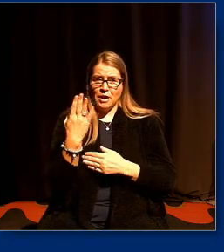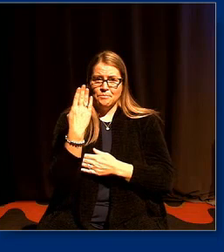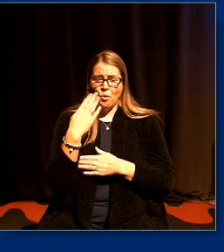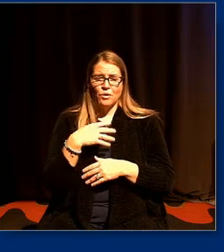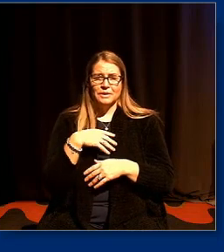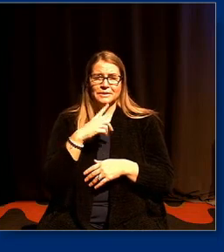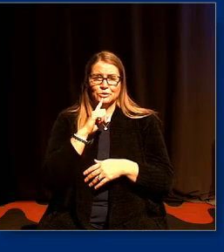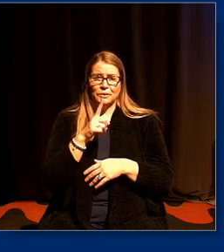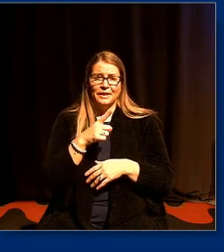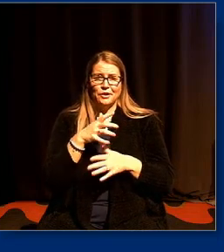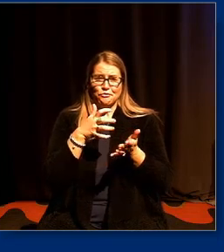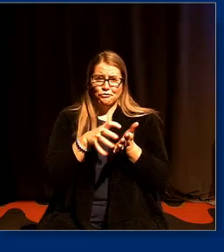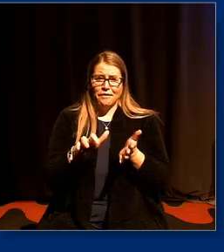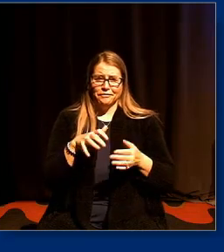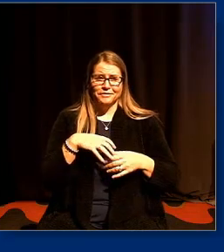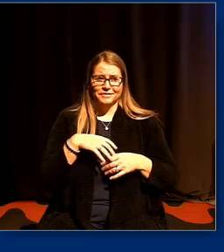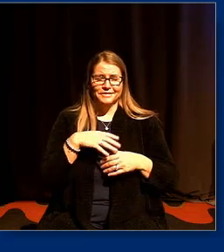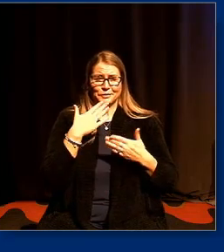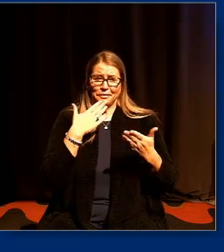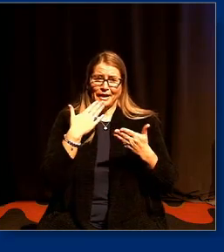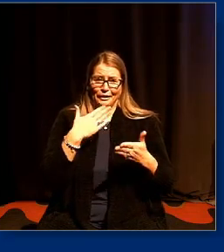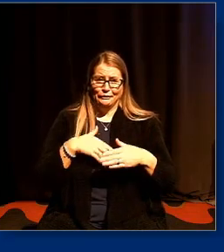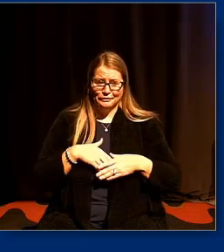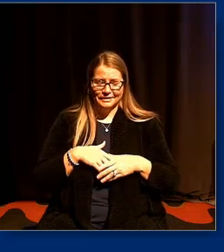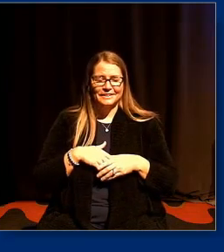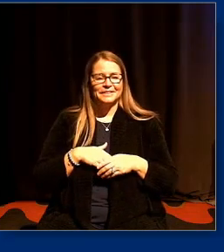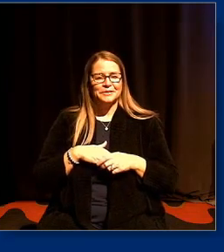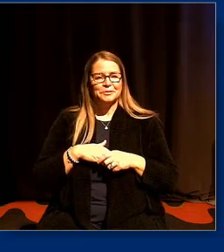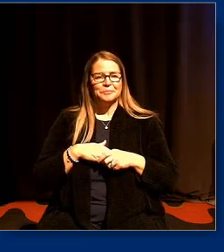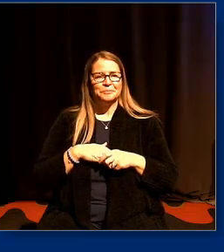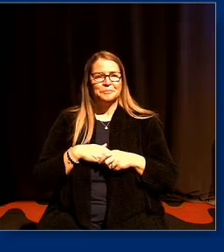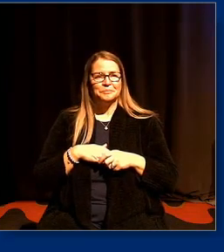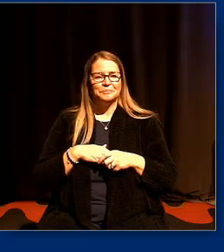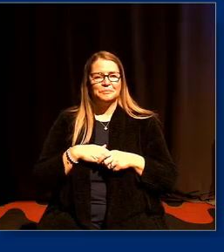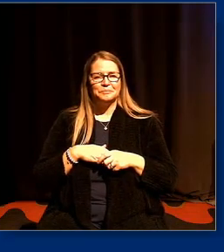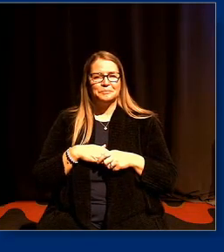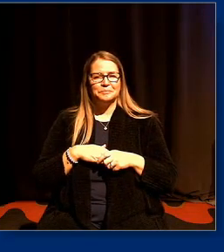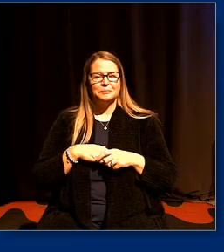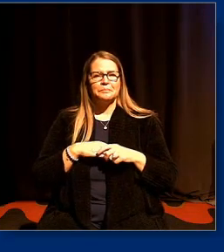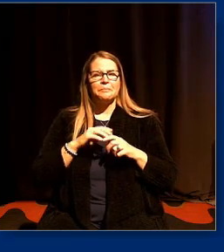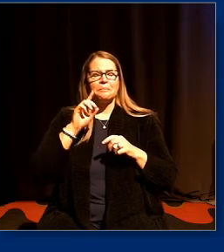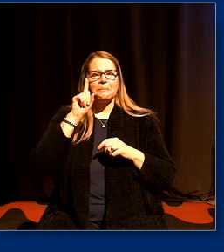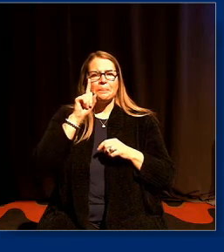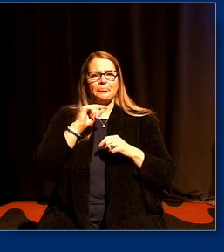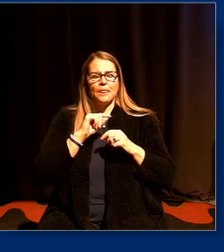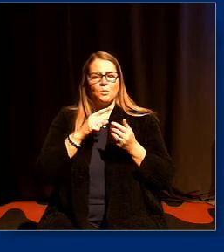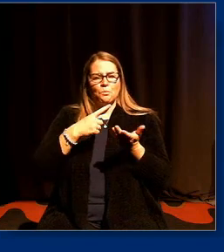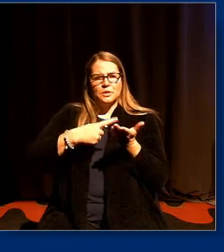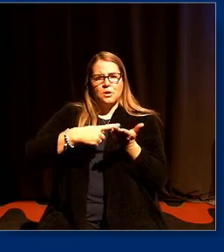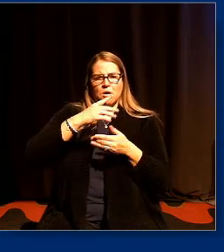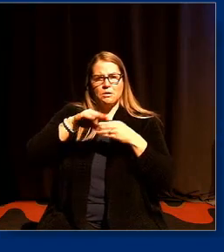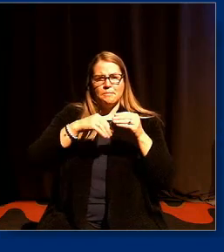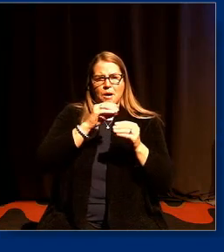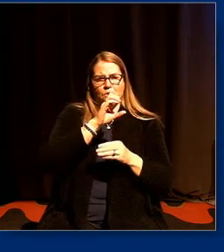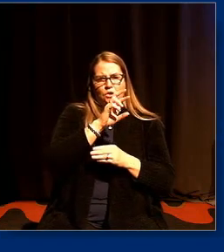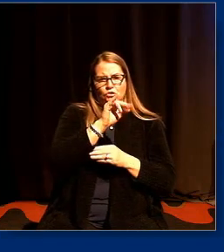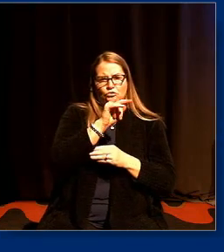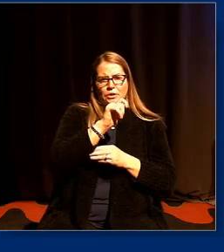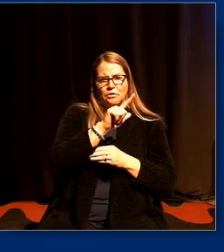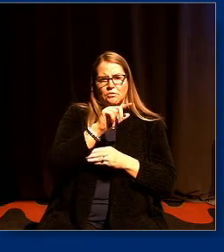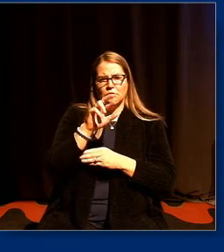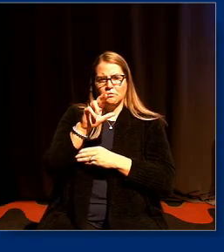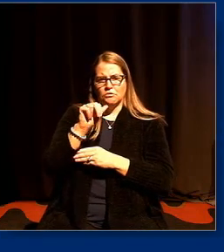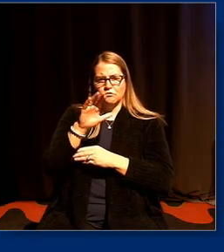unusual punishment so thank you um in in terms of uh critical race theory um